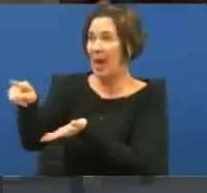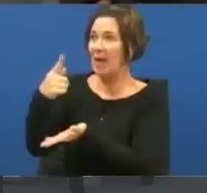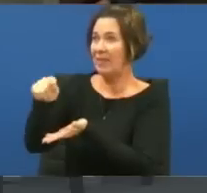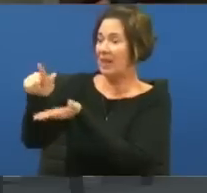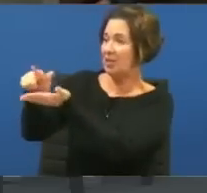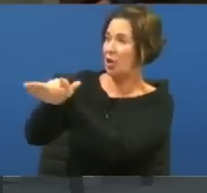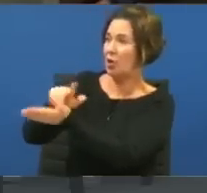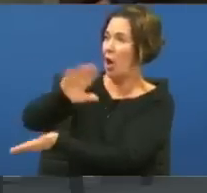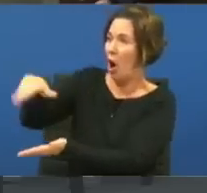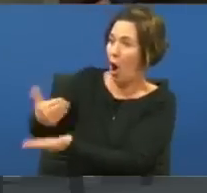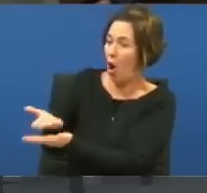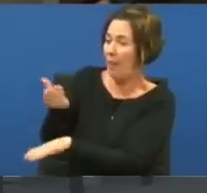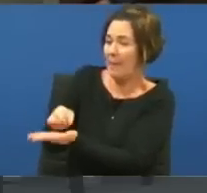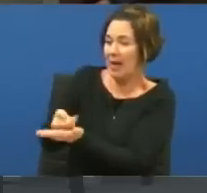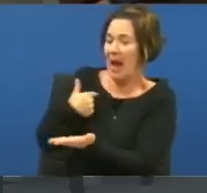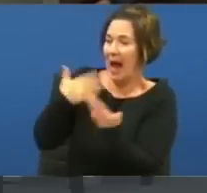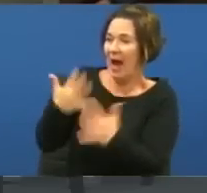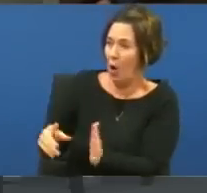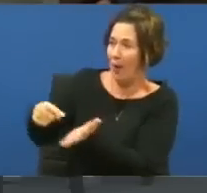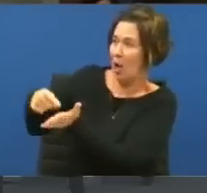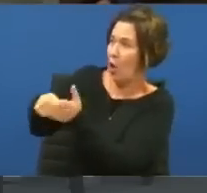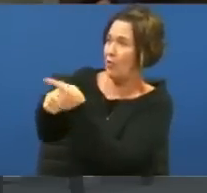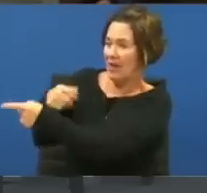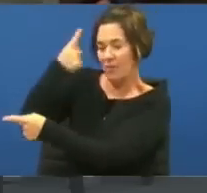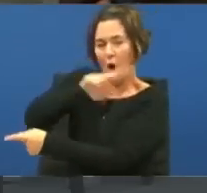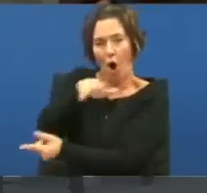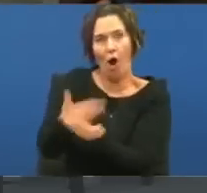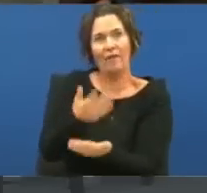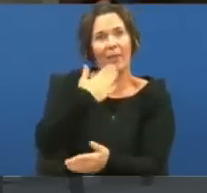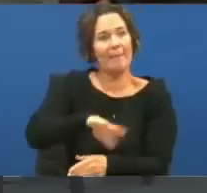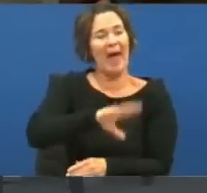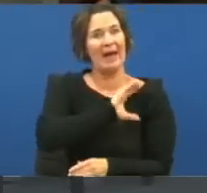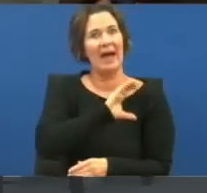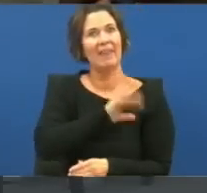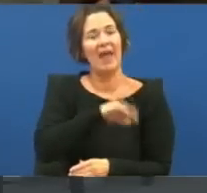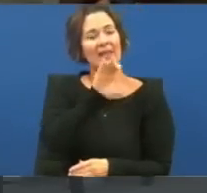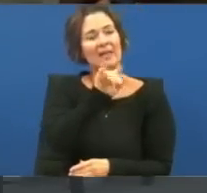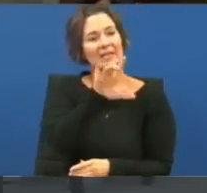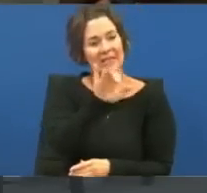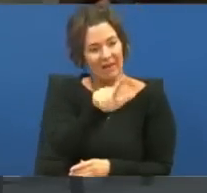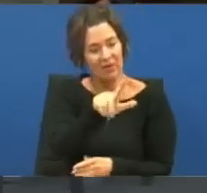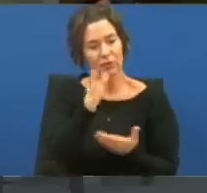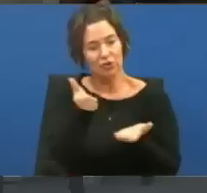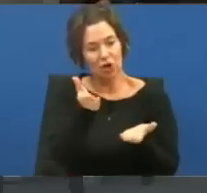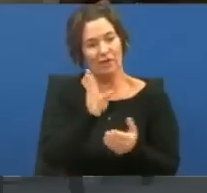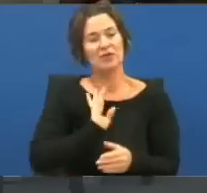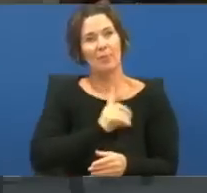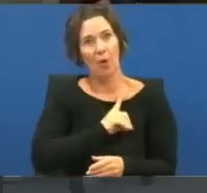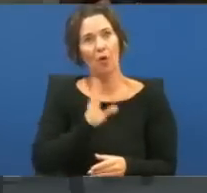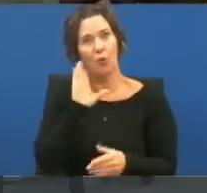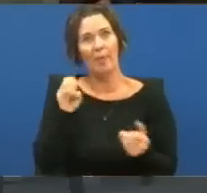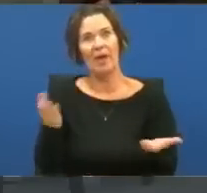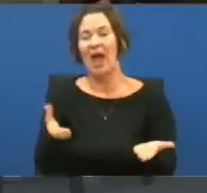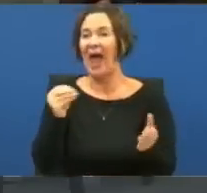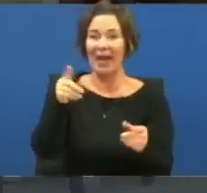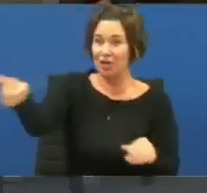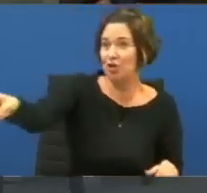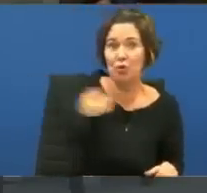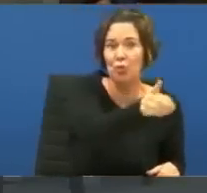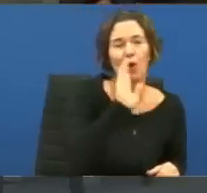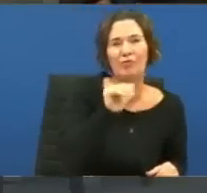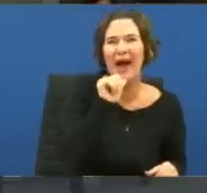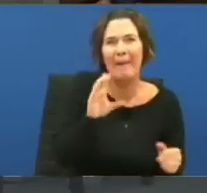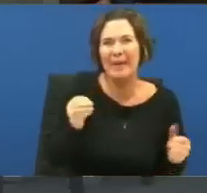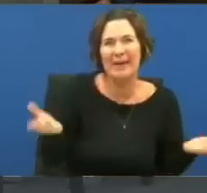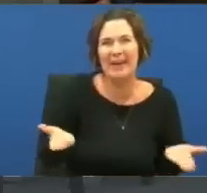already owe them for the bad cops that the civil service board where we going to be here tomorrow and none of y'all going to be here and